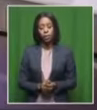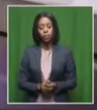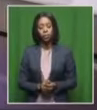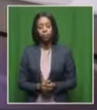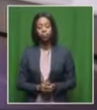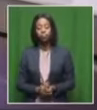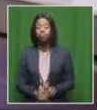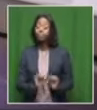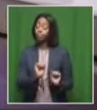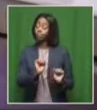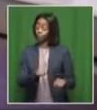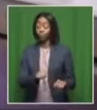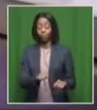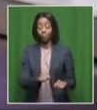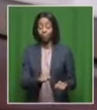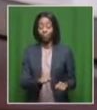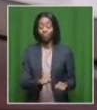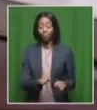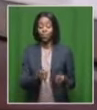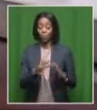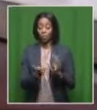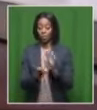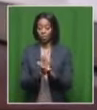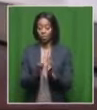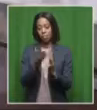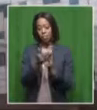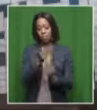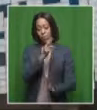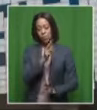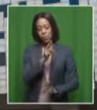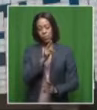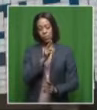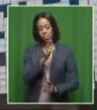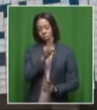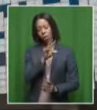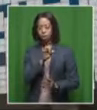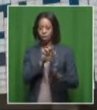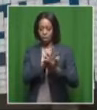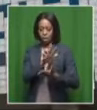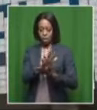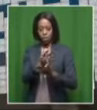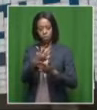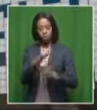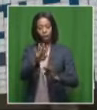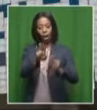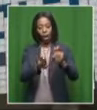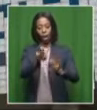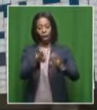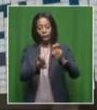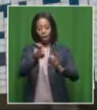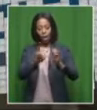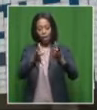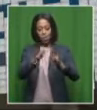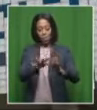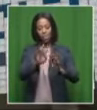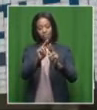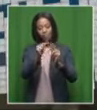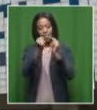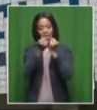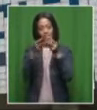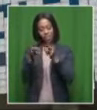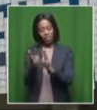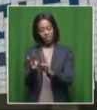Yes, we've actually seen between 2000 and 18, we've done this national survey. And this